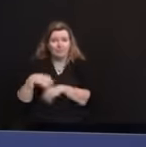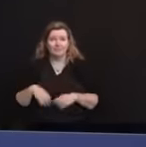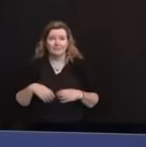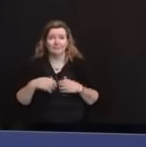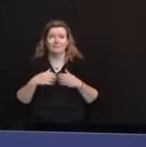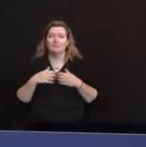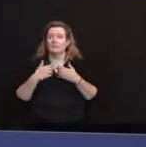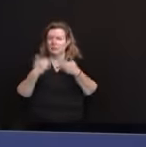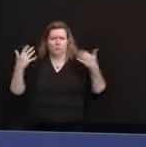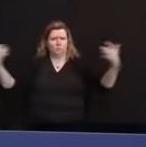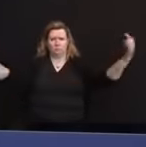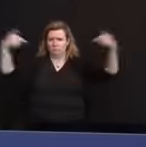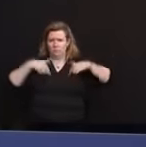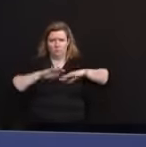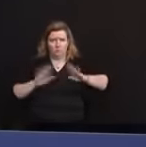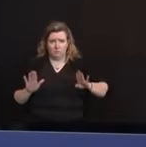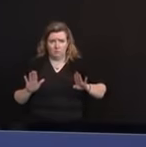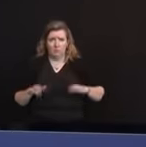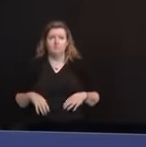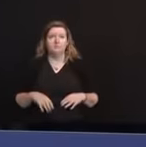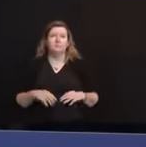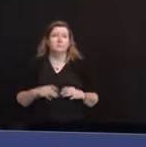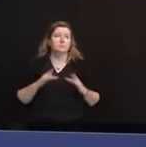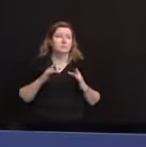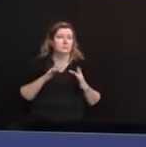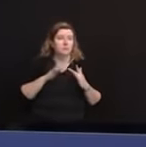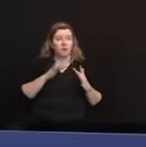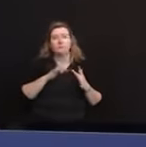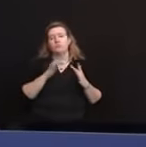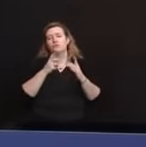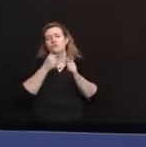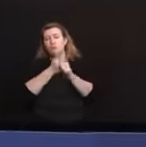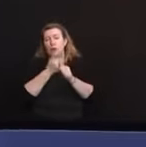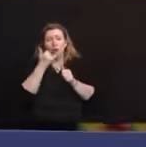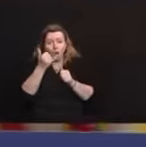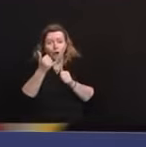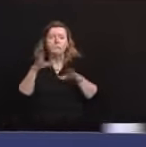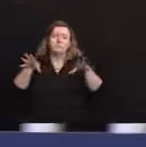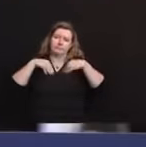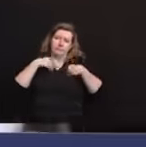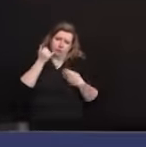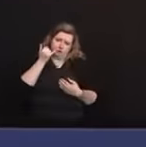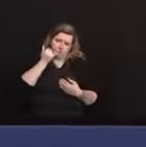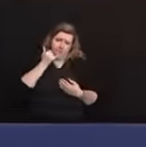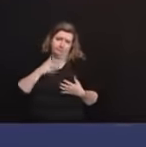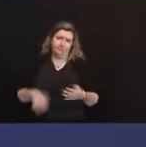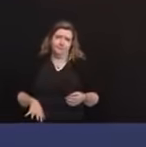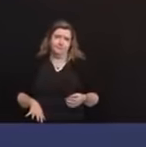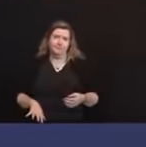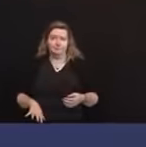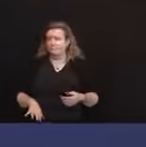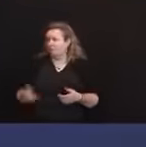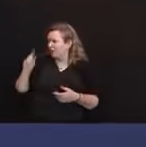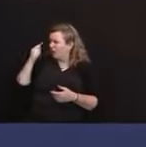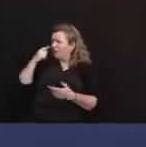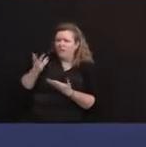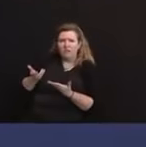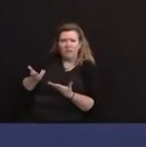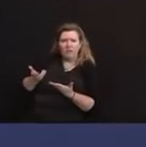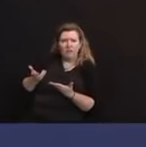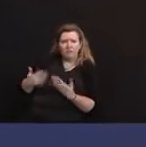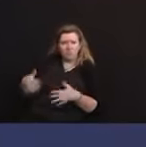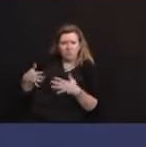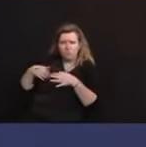other and for us all, please take the call. Thank you. Judy, thank you. Thank you for the lengthy discussion on vaccines.